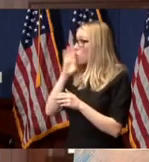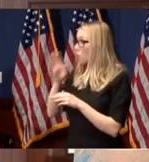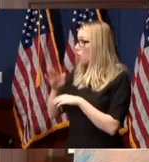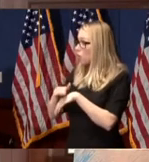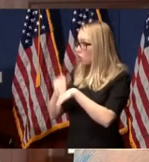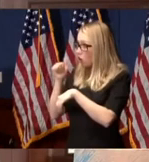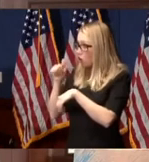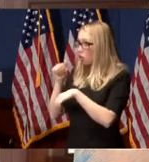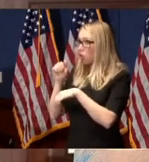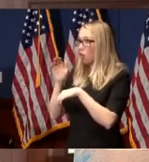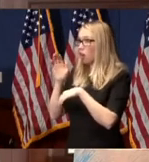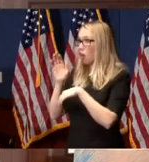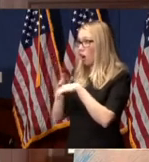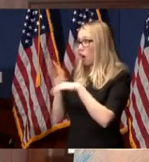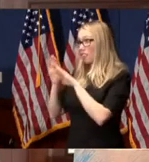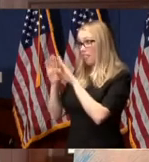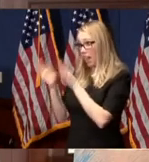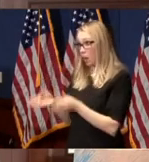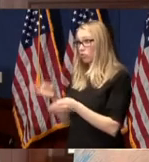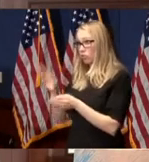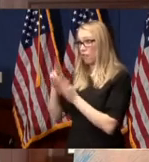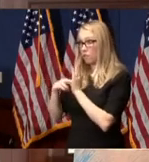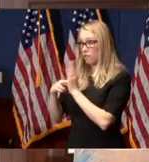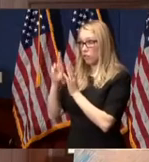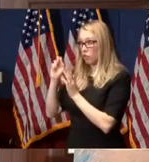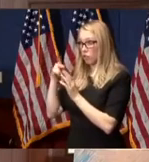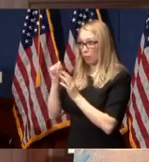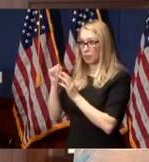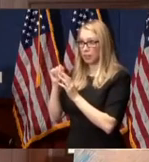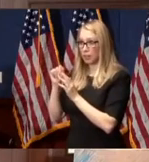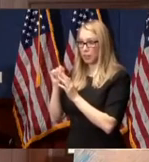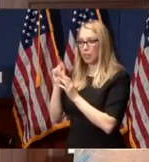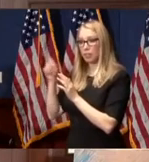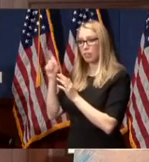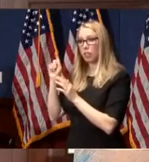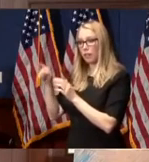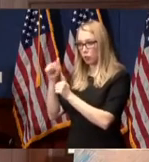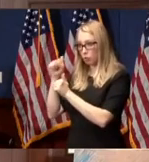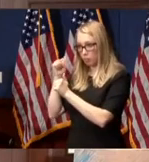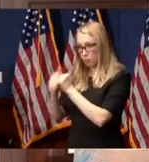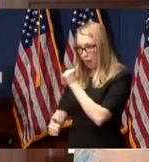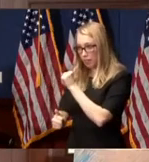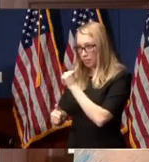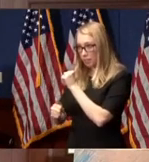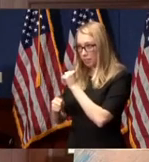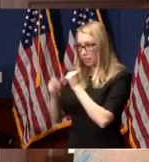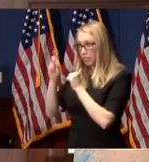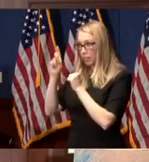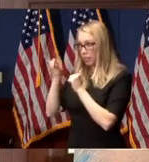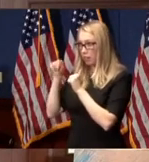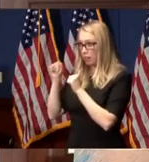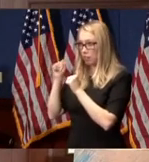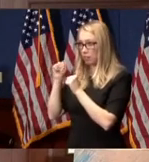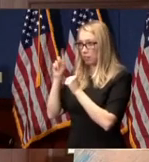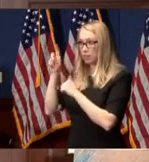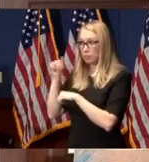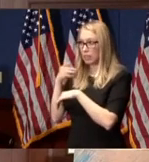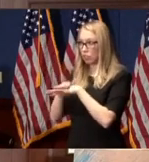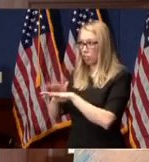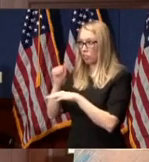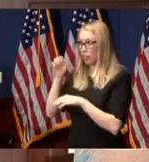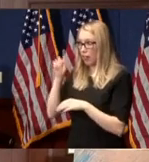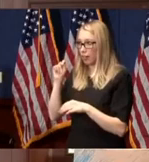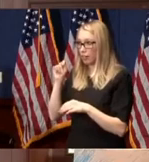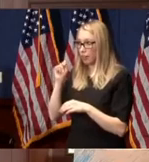on the House to pass the Disability Integration